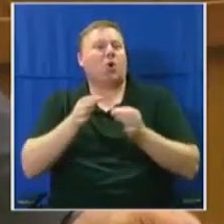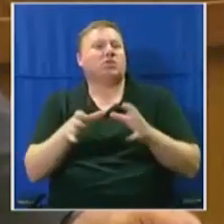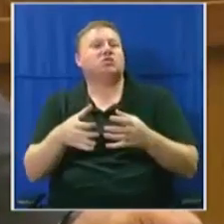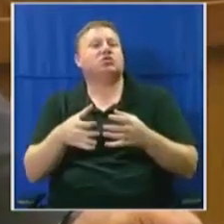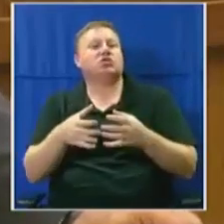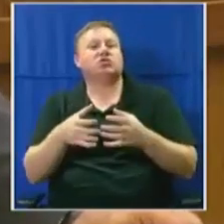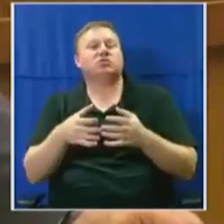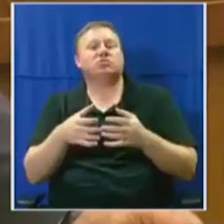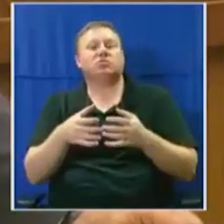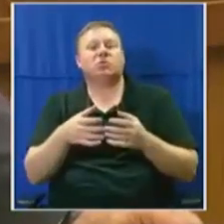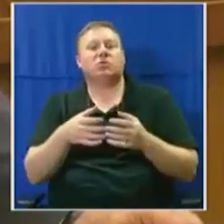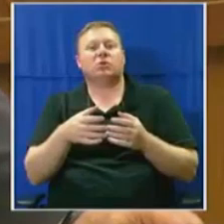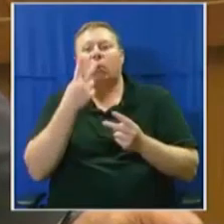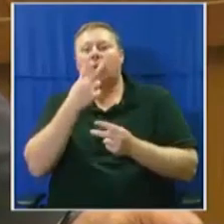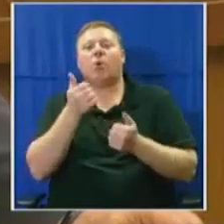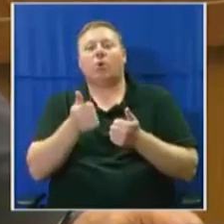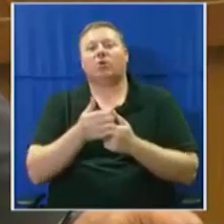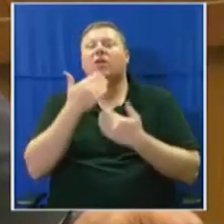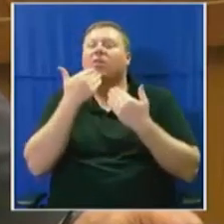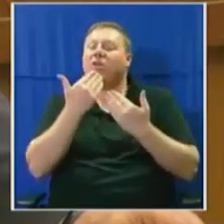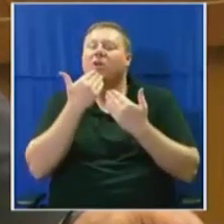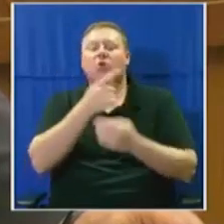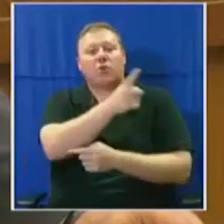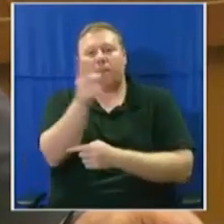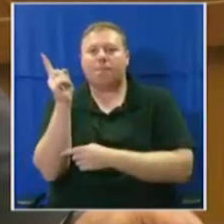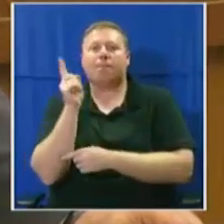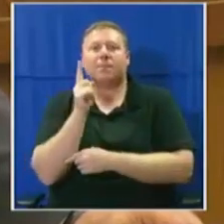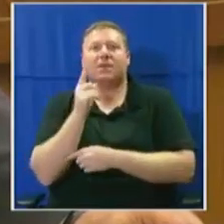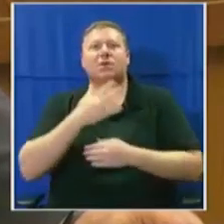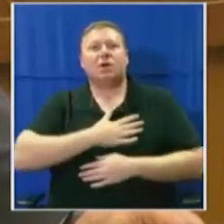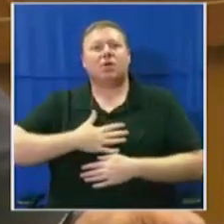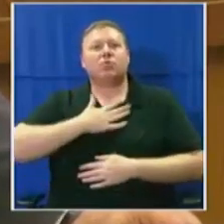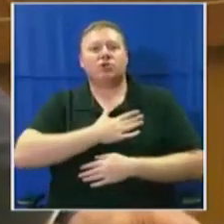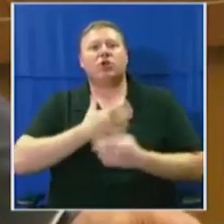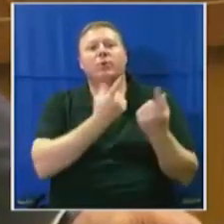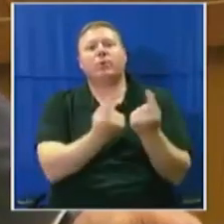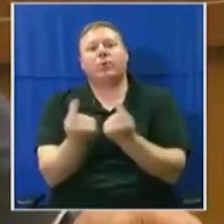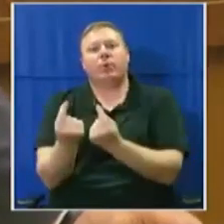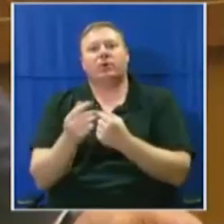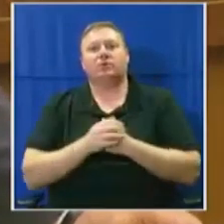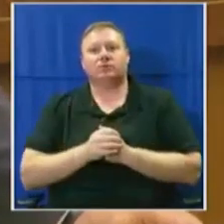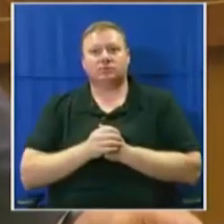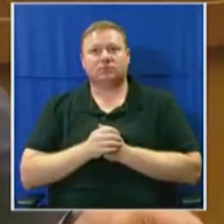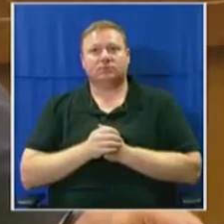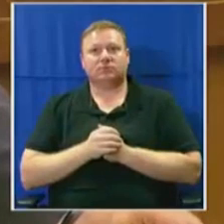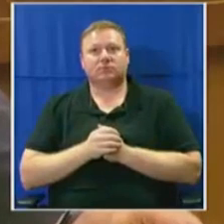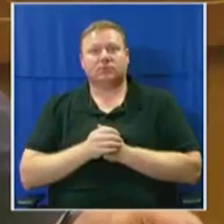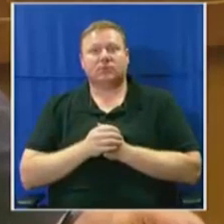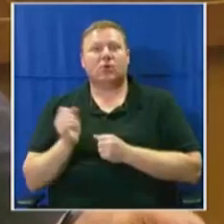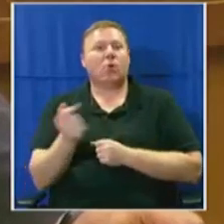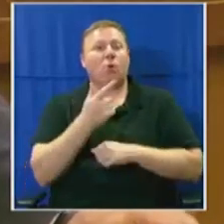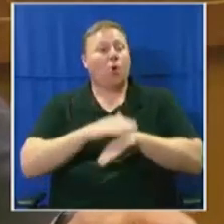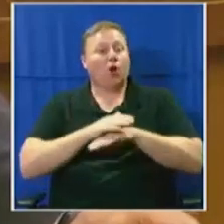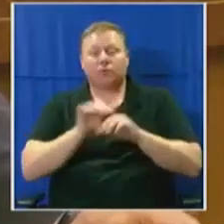And we should always remember that and be thankful and say thank you to them and appreciate what they are doing. I want to wish all colleagues well in the